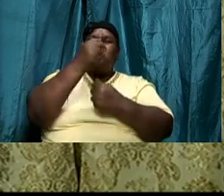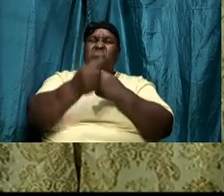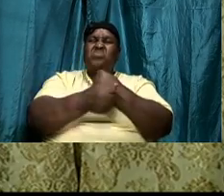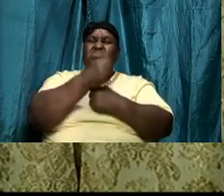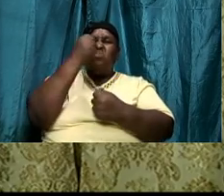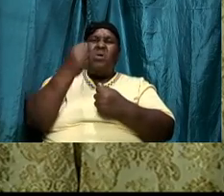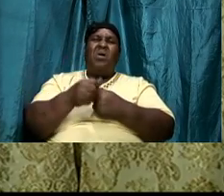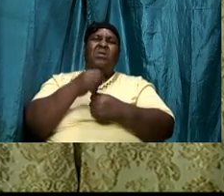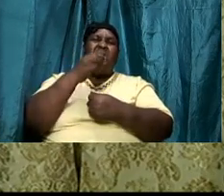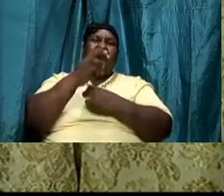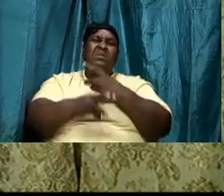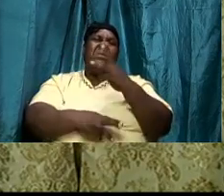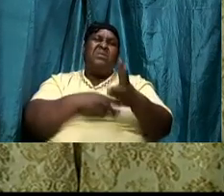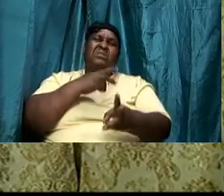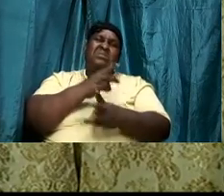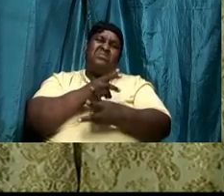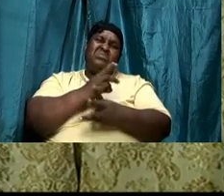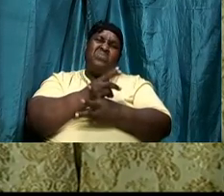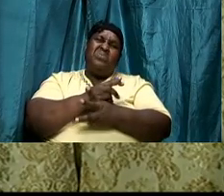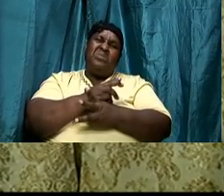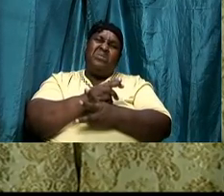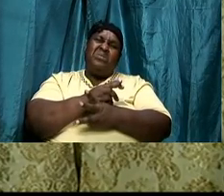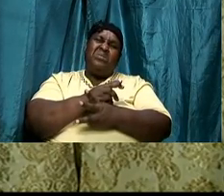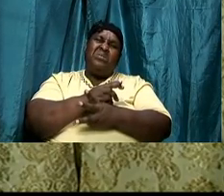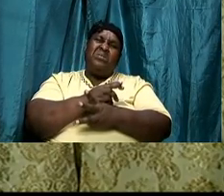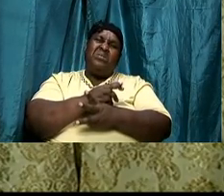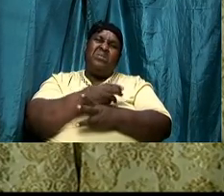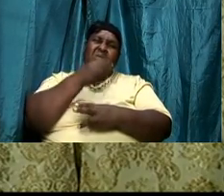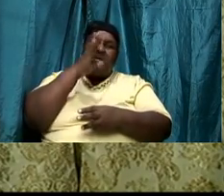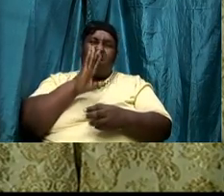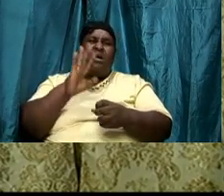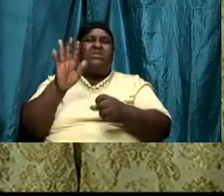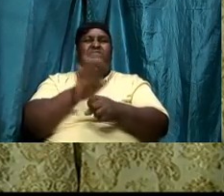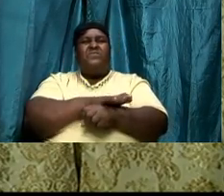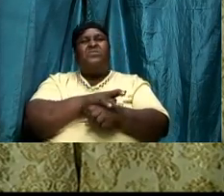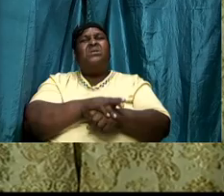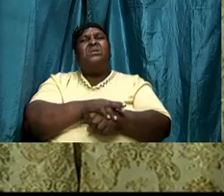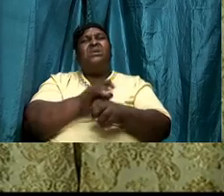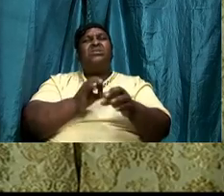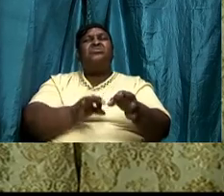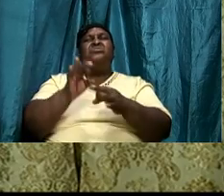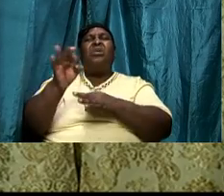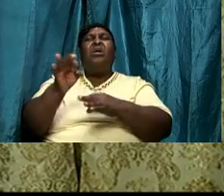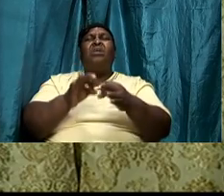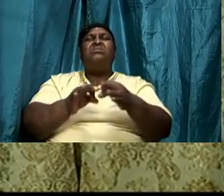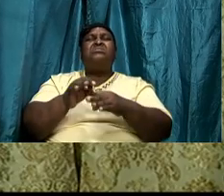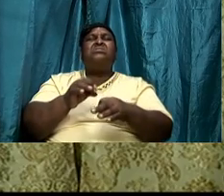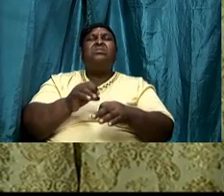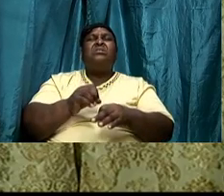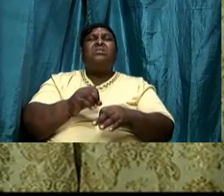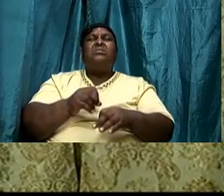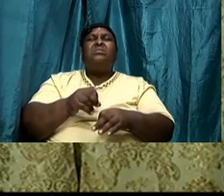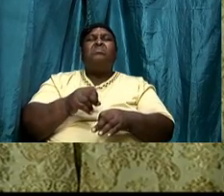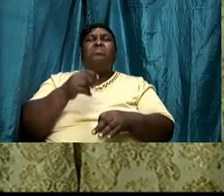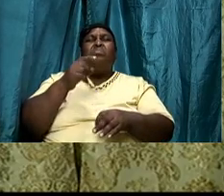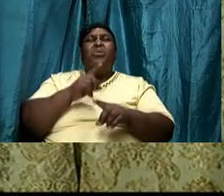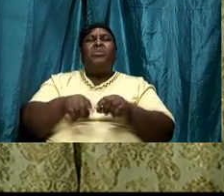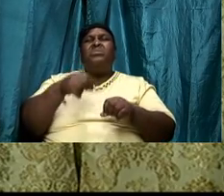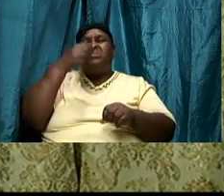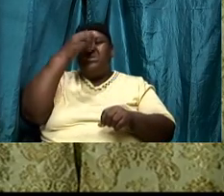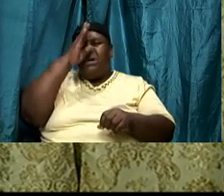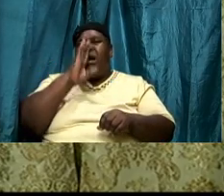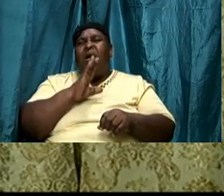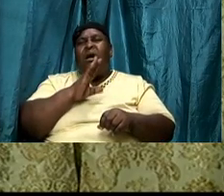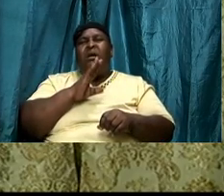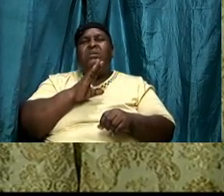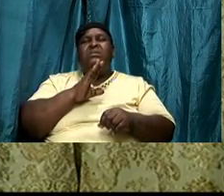charge God is fully in charge but God has allowed him to do what he's doing because it is playing right into